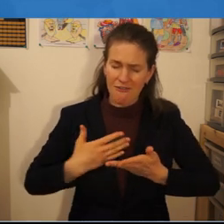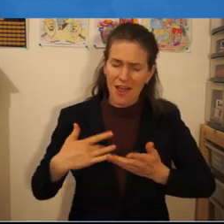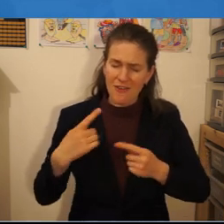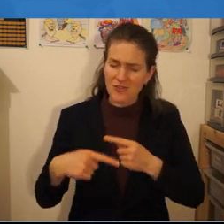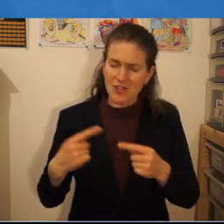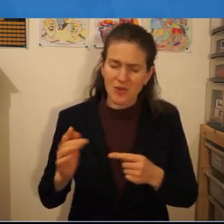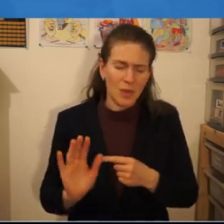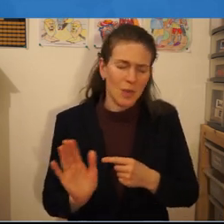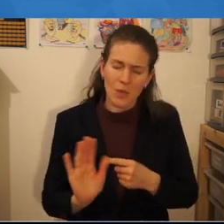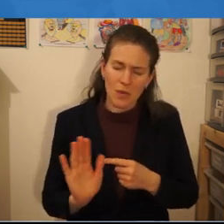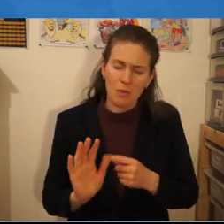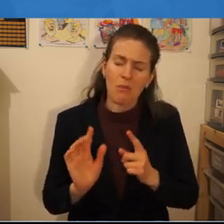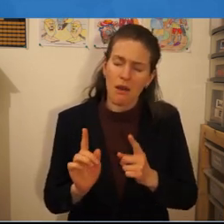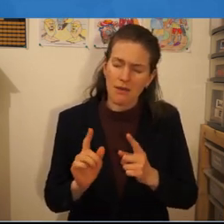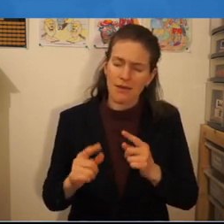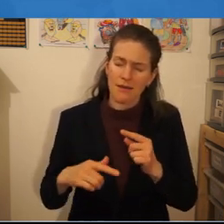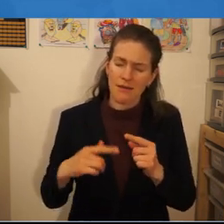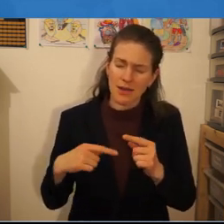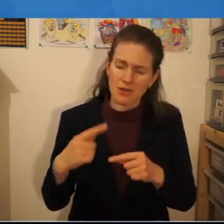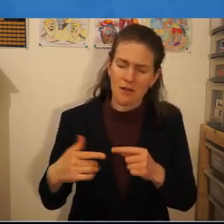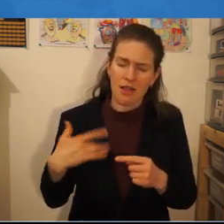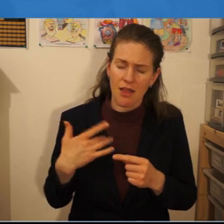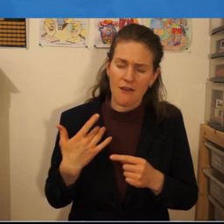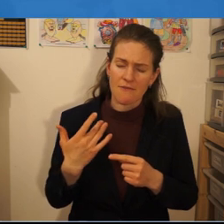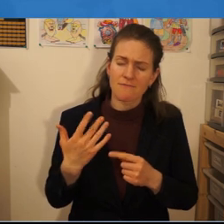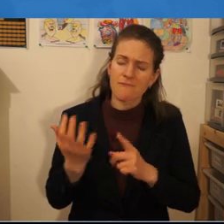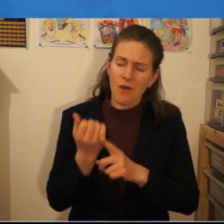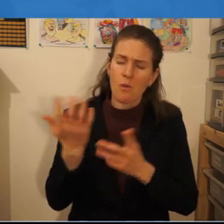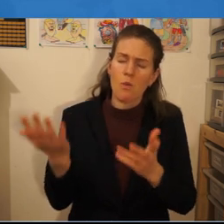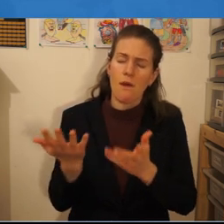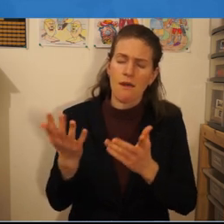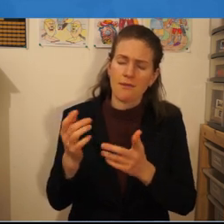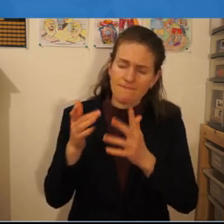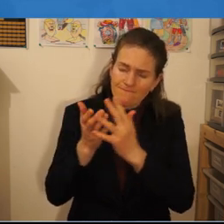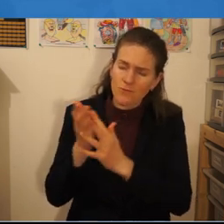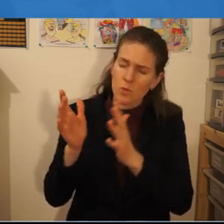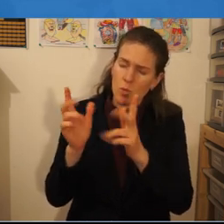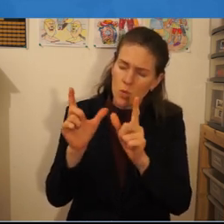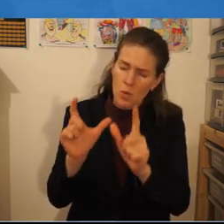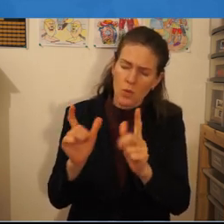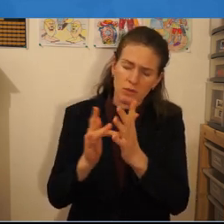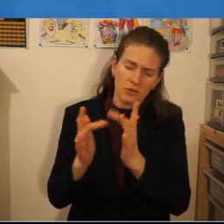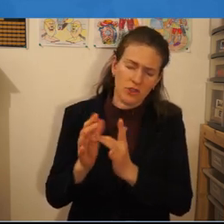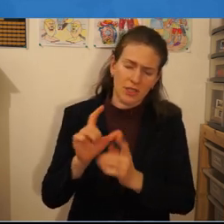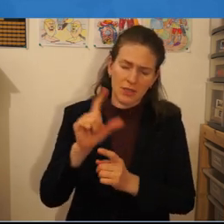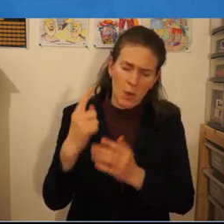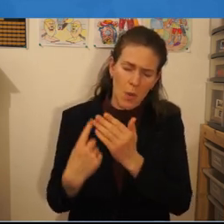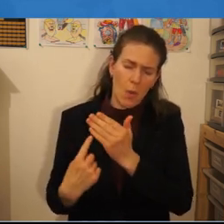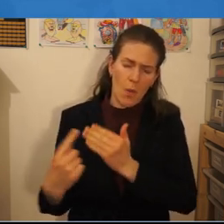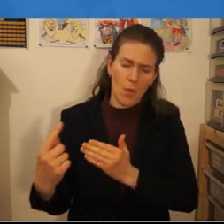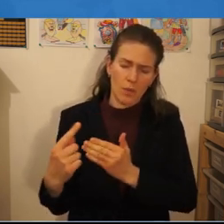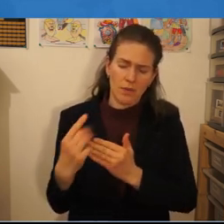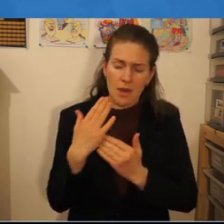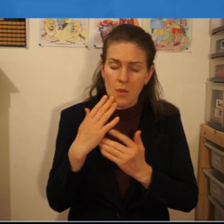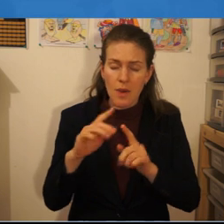but that eternal life is found in the lord jesus and oh lord when we have